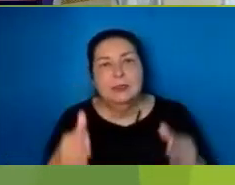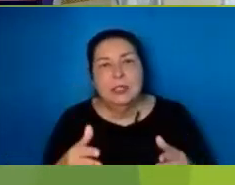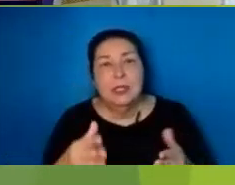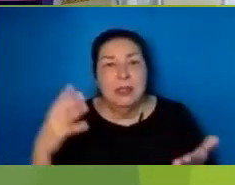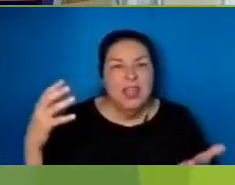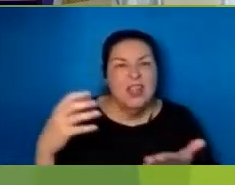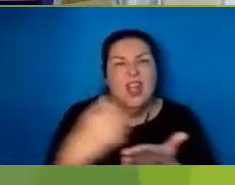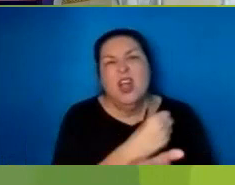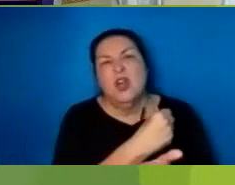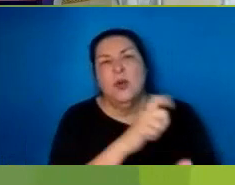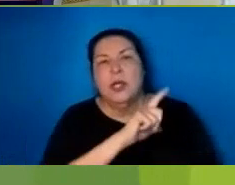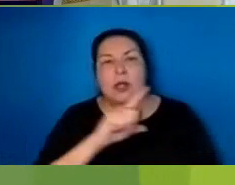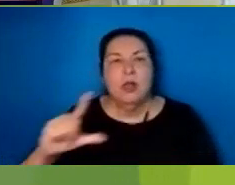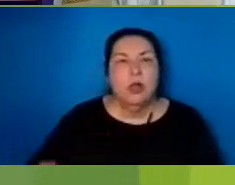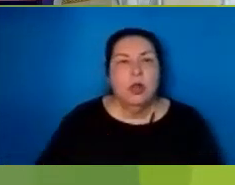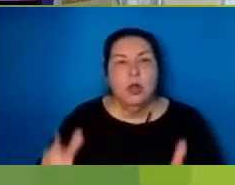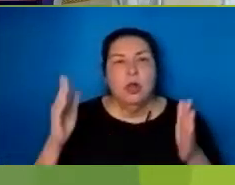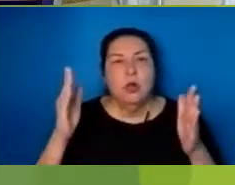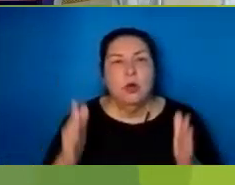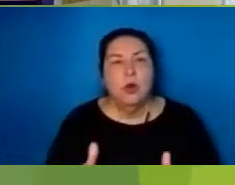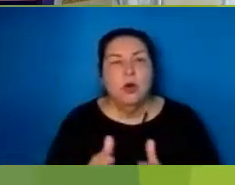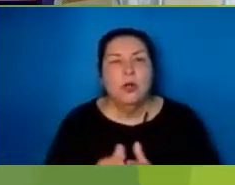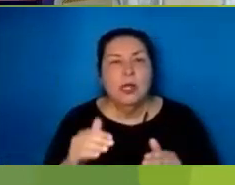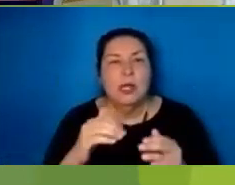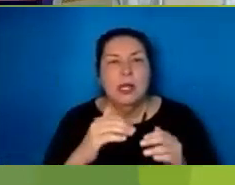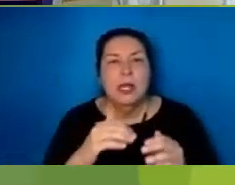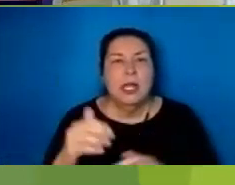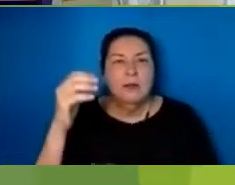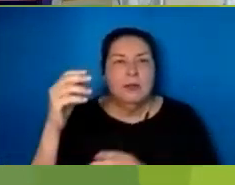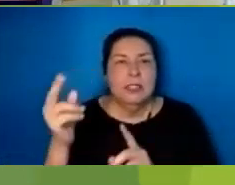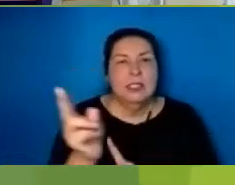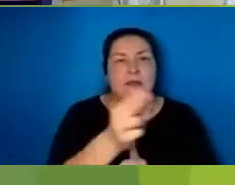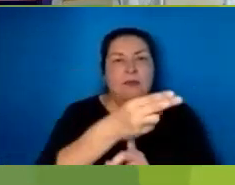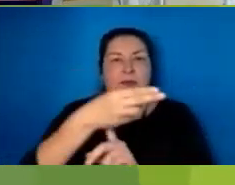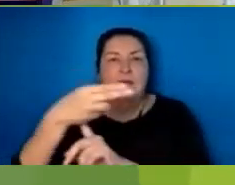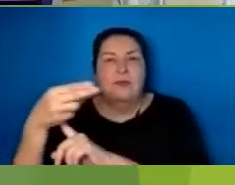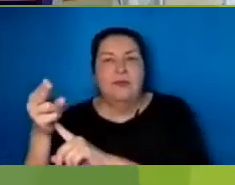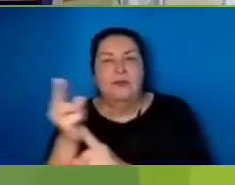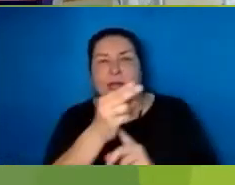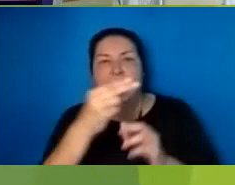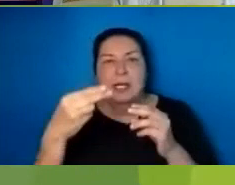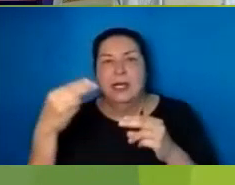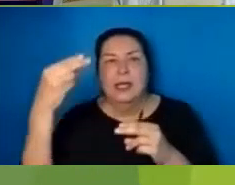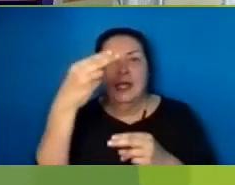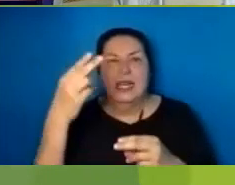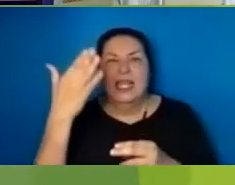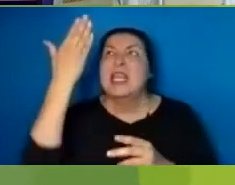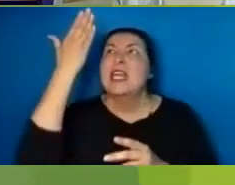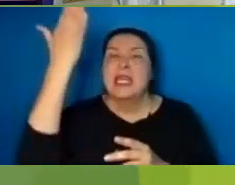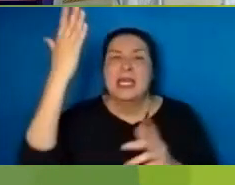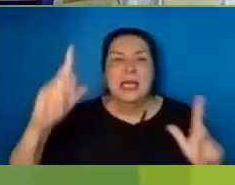his banner on high. He lives, yes, he lives,